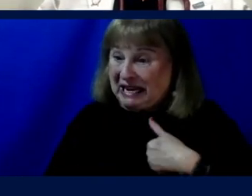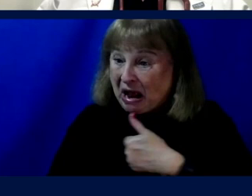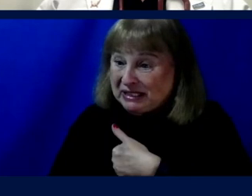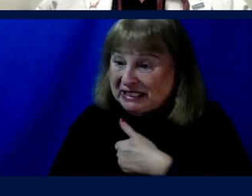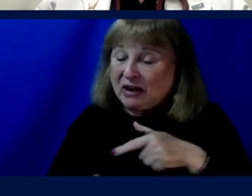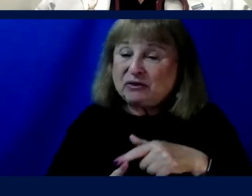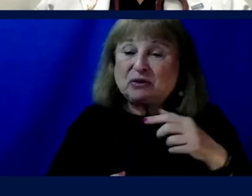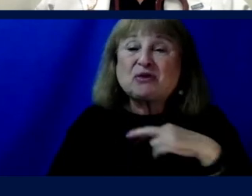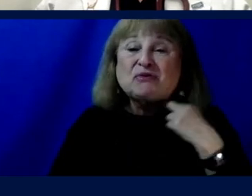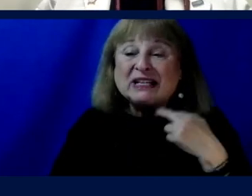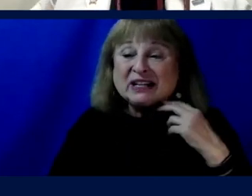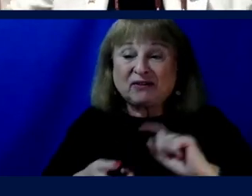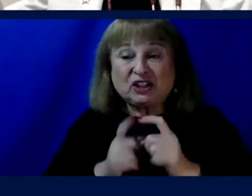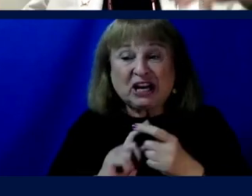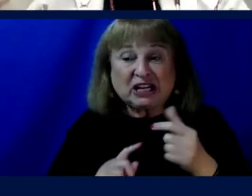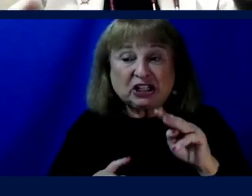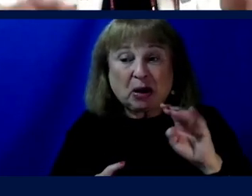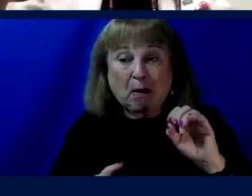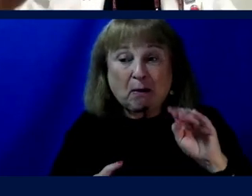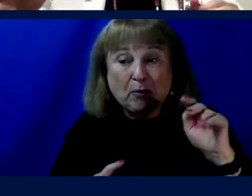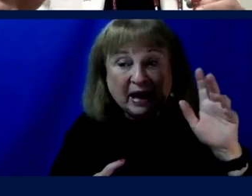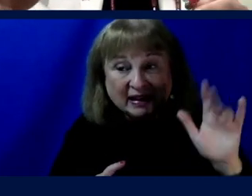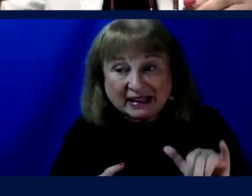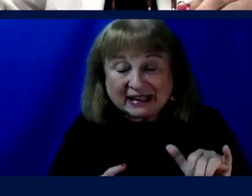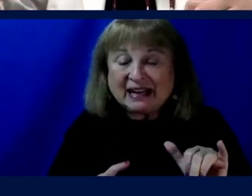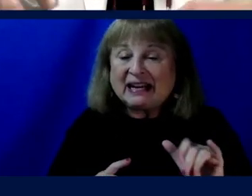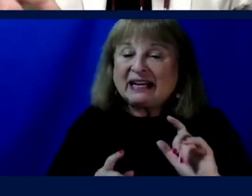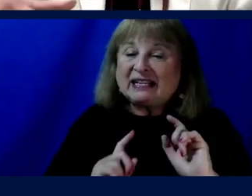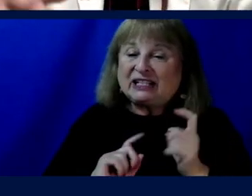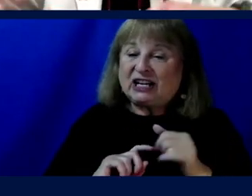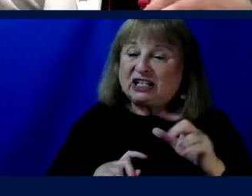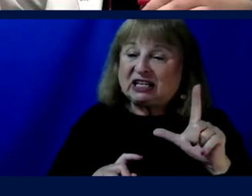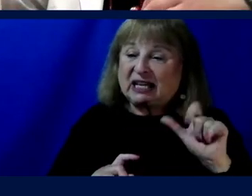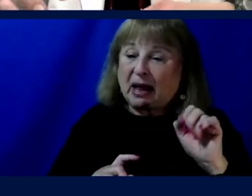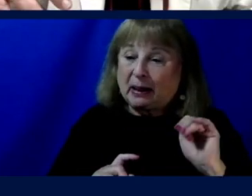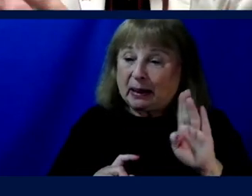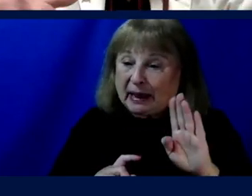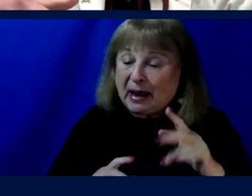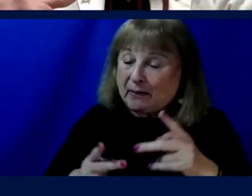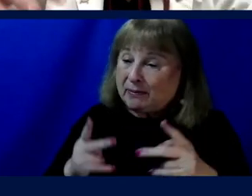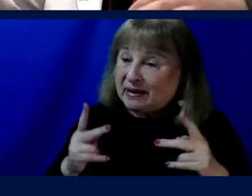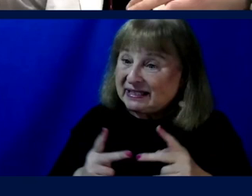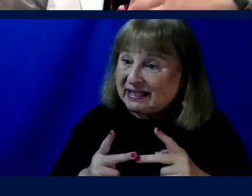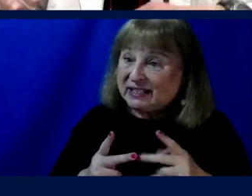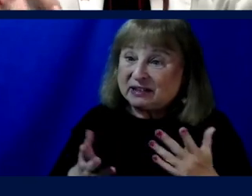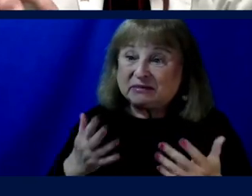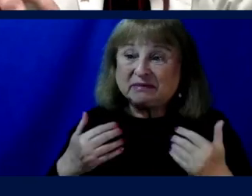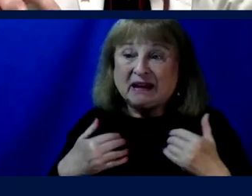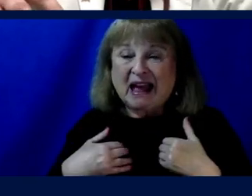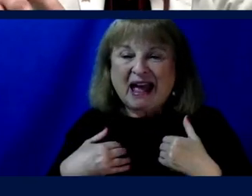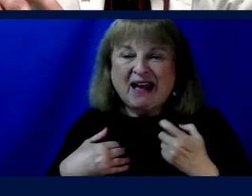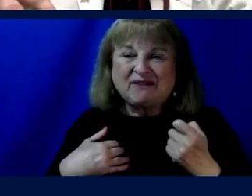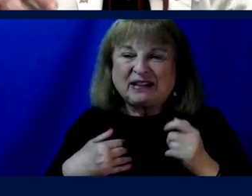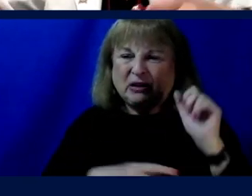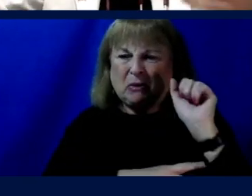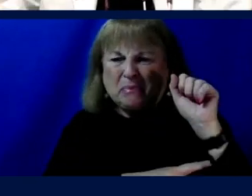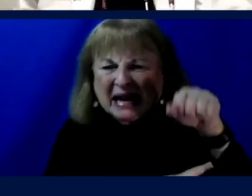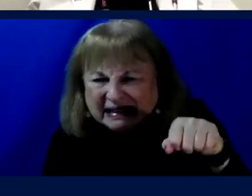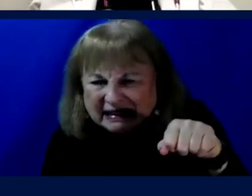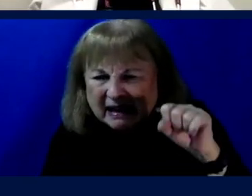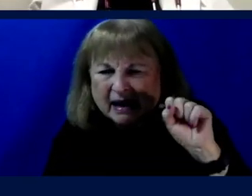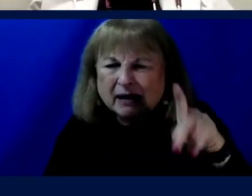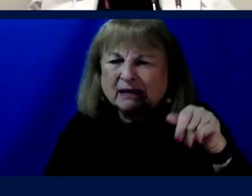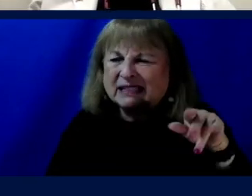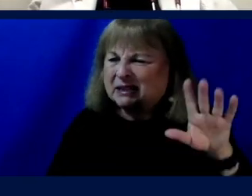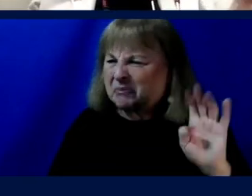risks of changes in mobility, due to changes in joint and limb positioning, due to having a slightly bent over spine, because